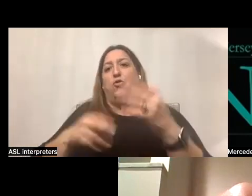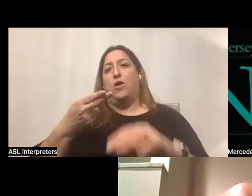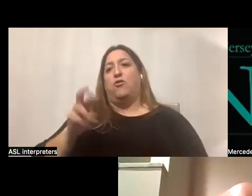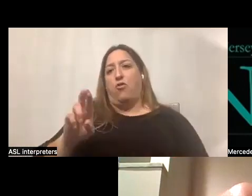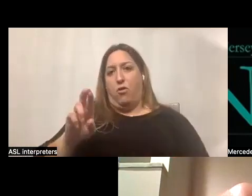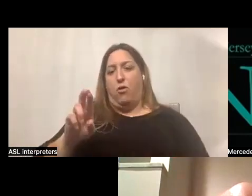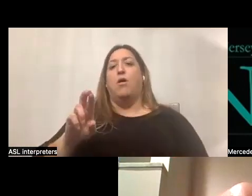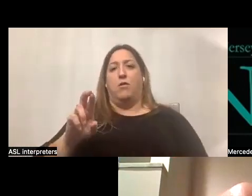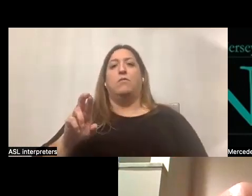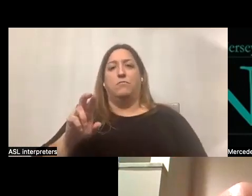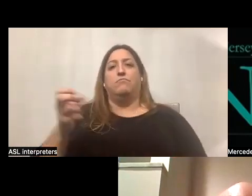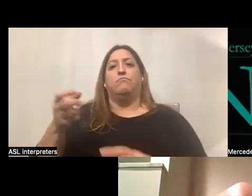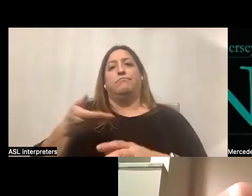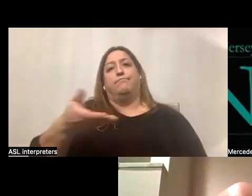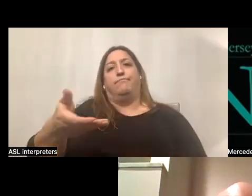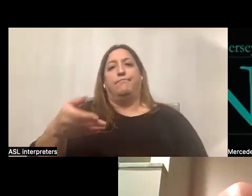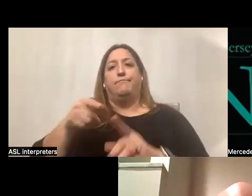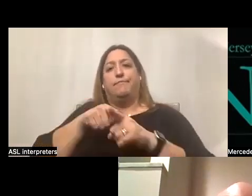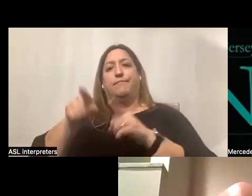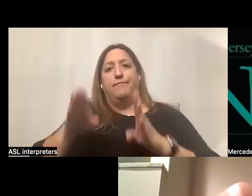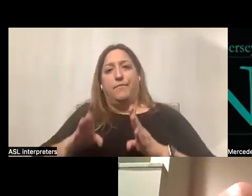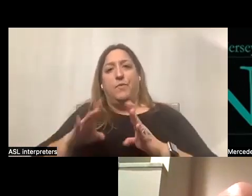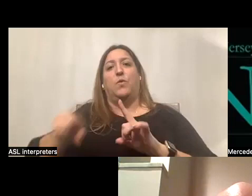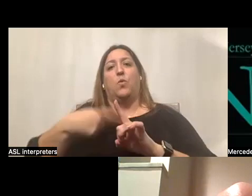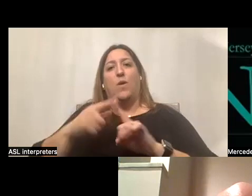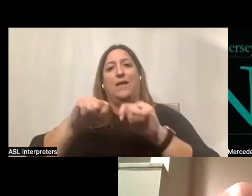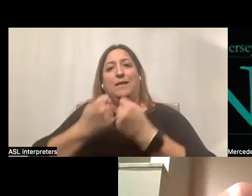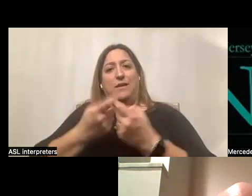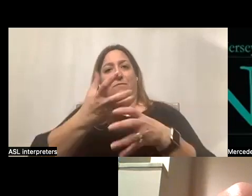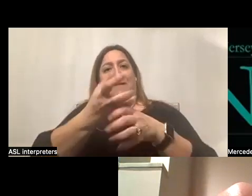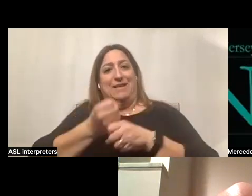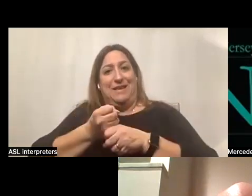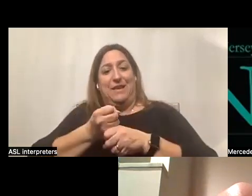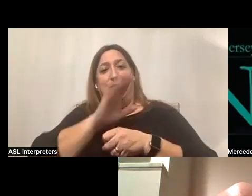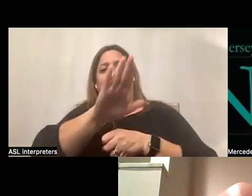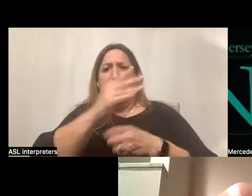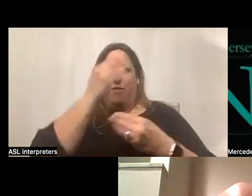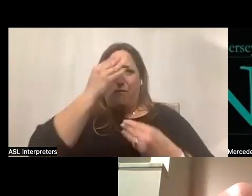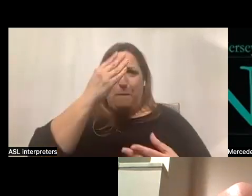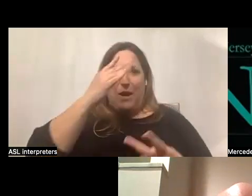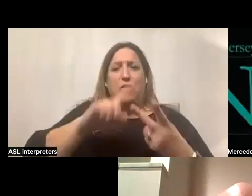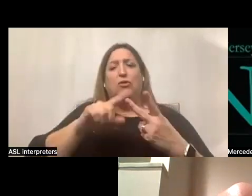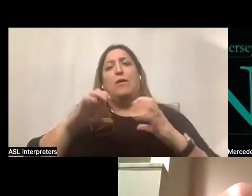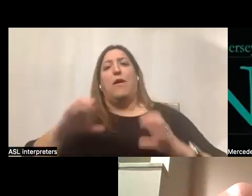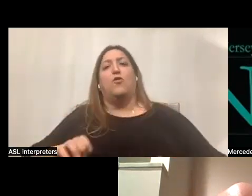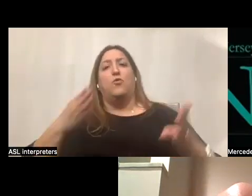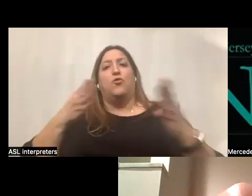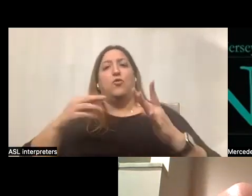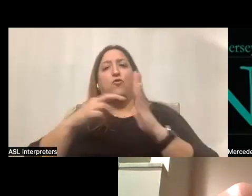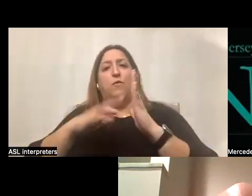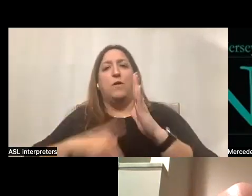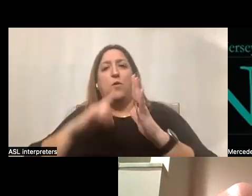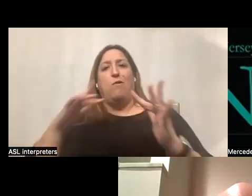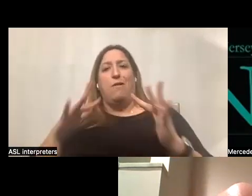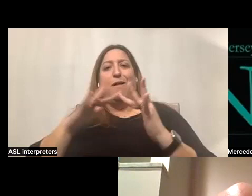specialist. Once our agency of choice team receives the individual's demographics, a customer service representative will contact the